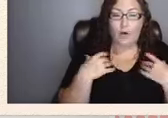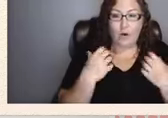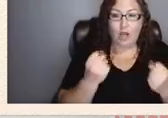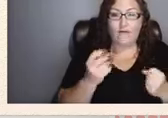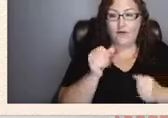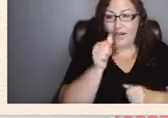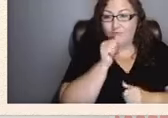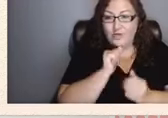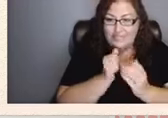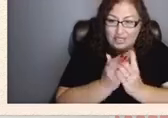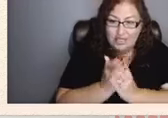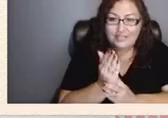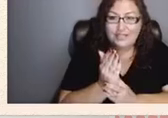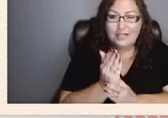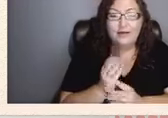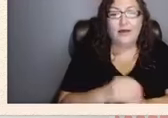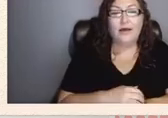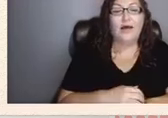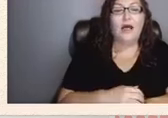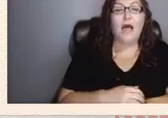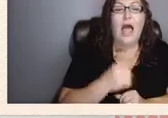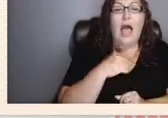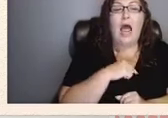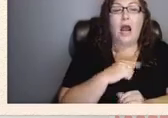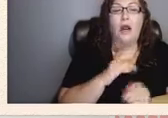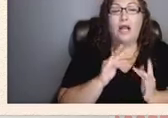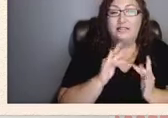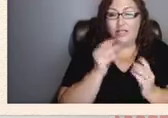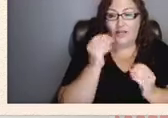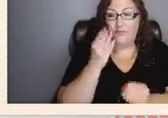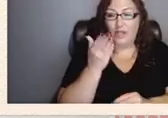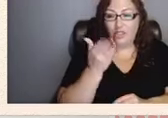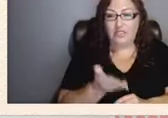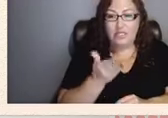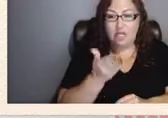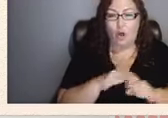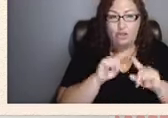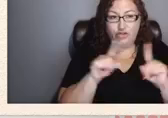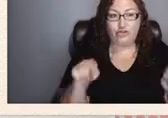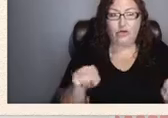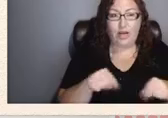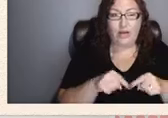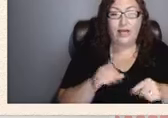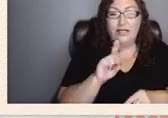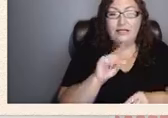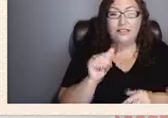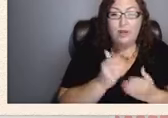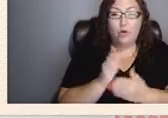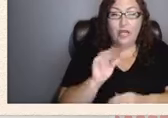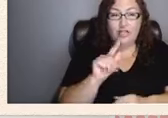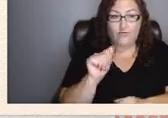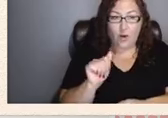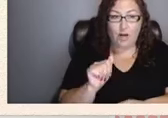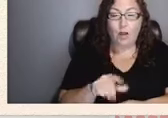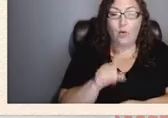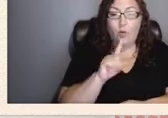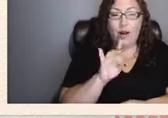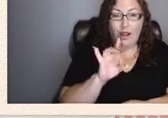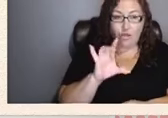our contact information is there on the screen you disability rights florida 1-800